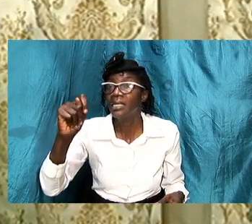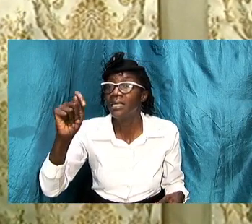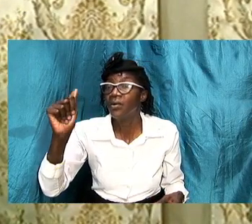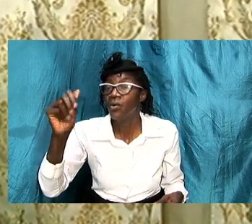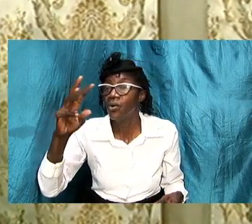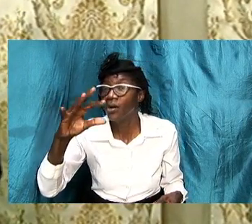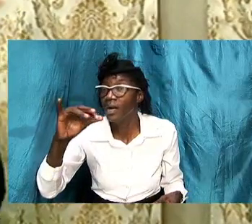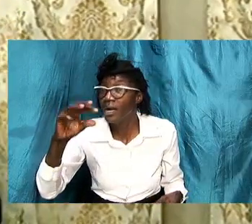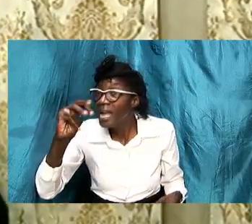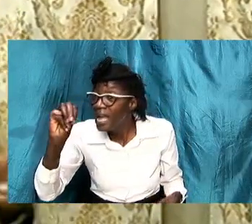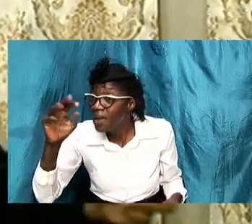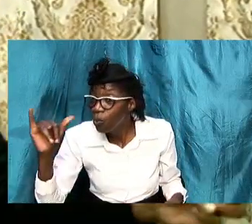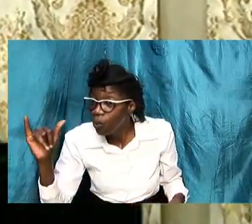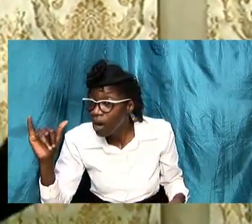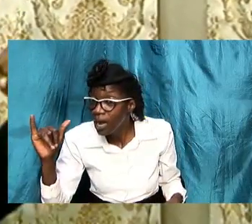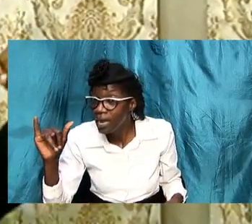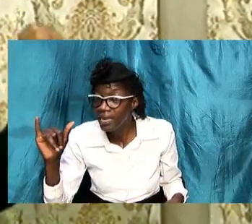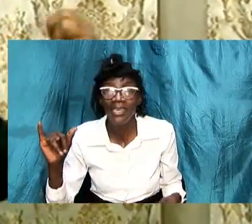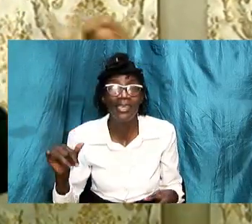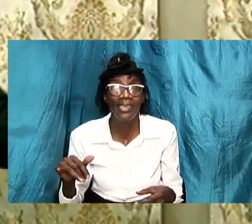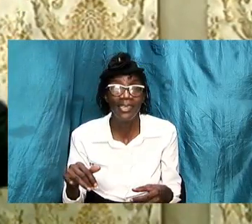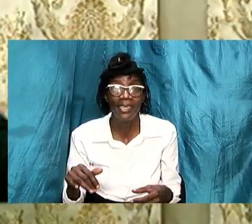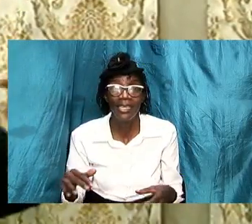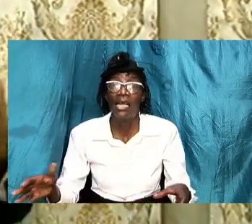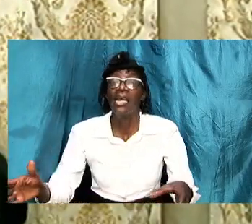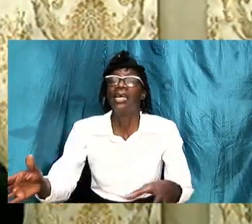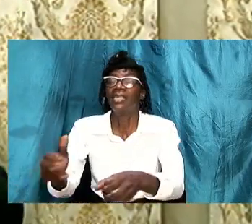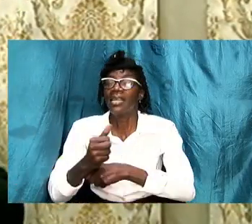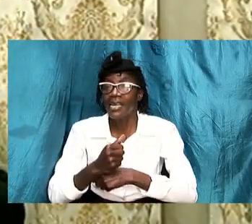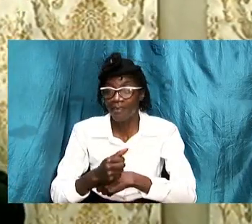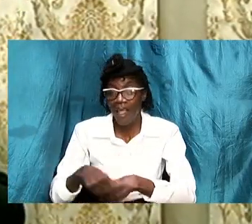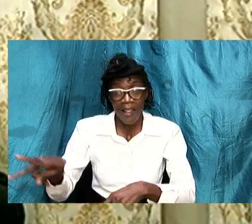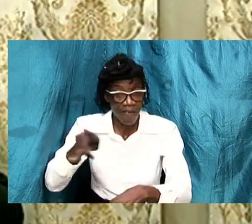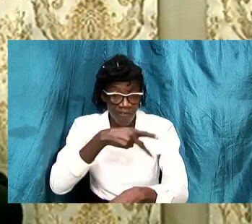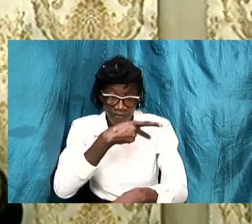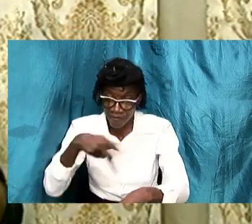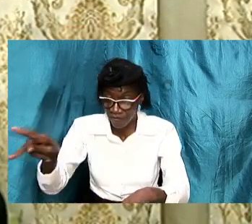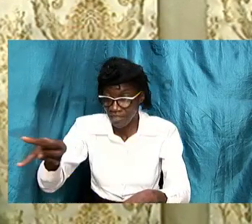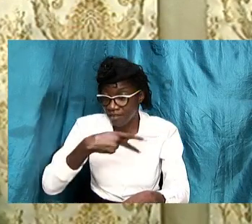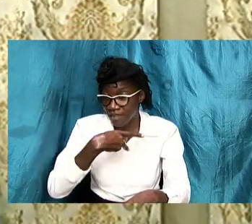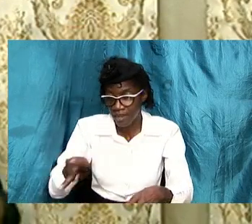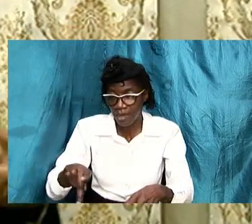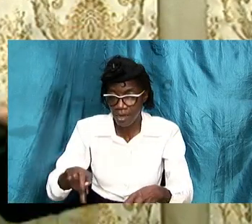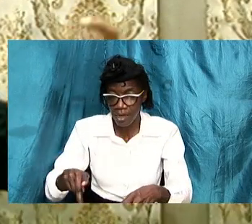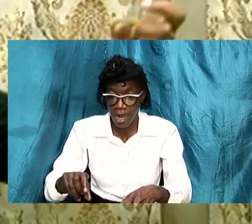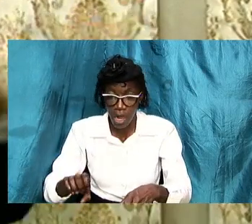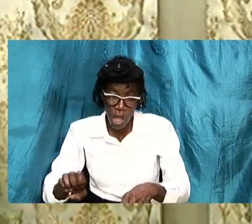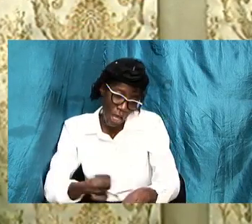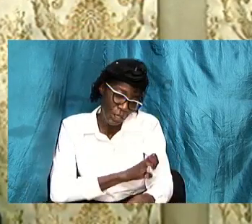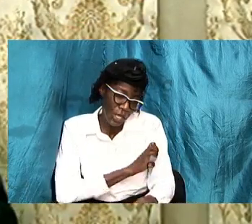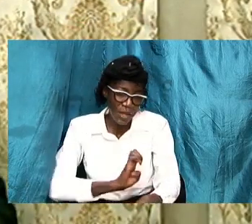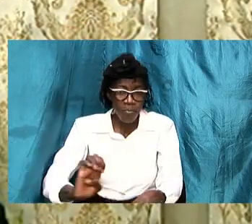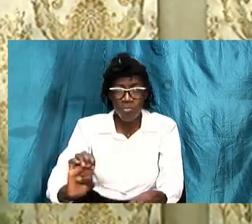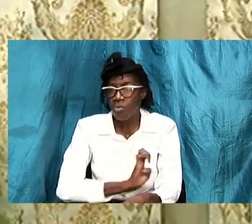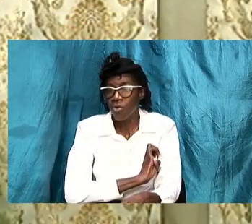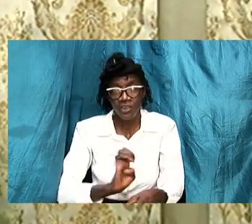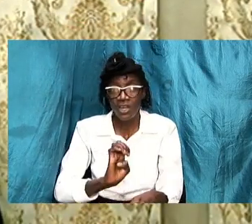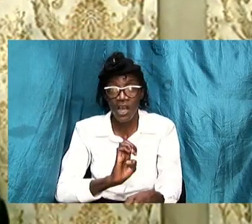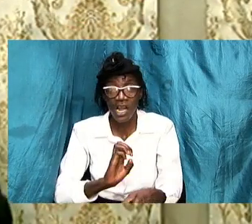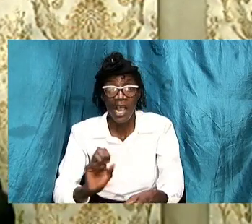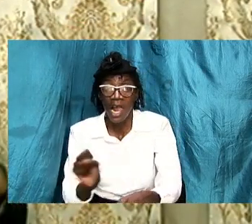us to put the anatomy to take in physical and yes and emotional and social and